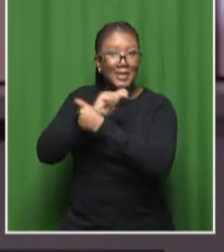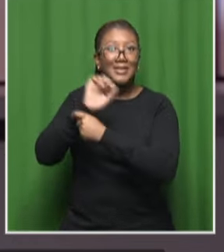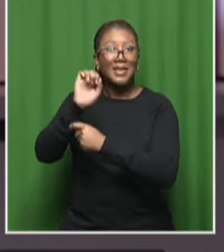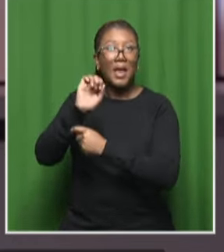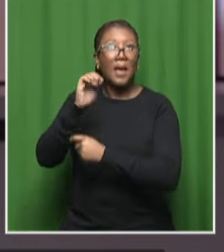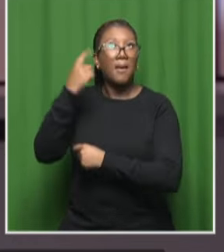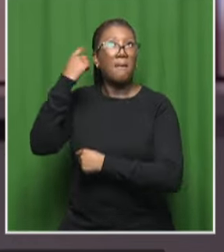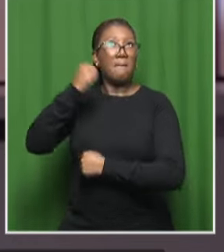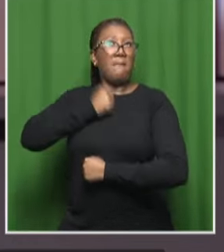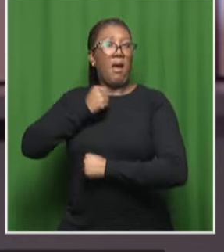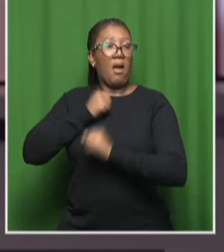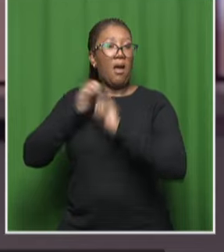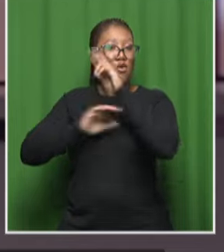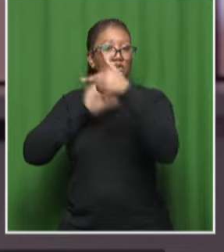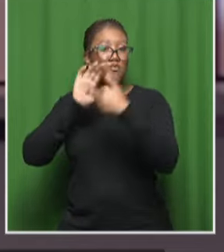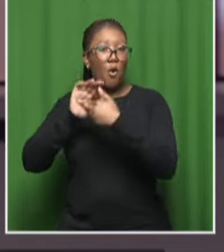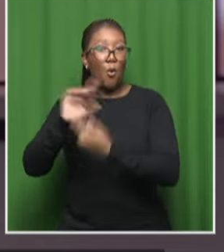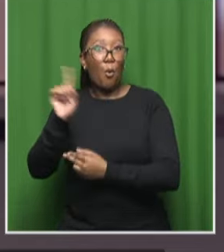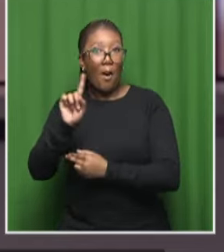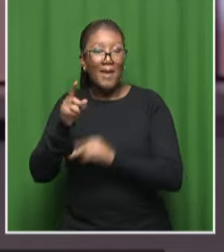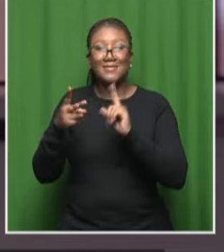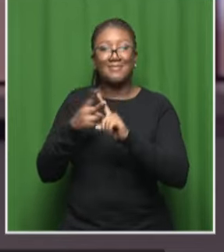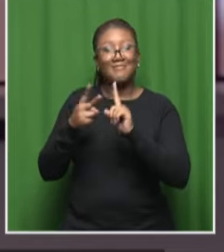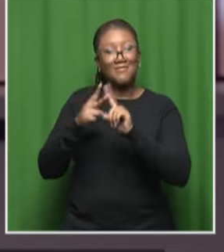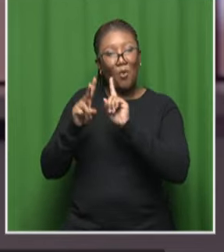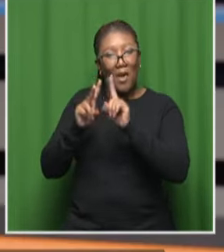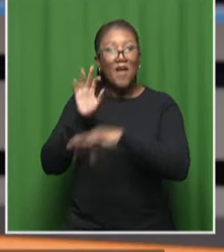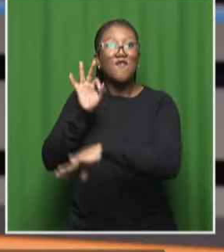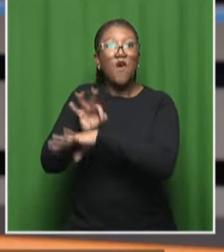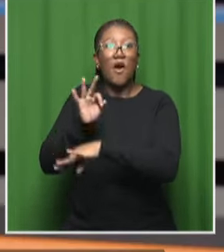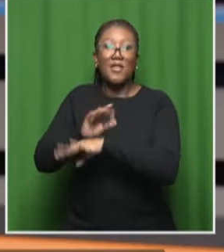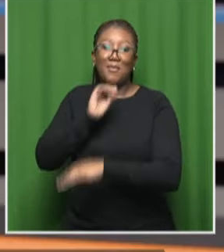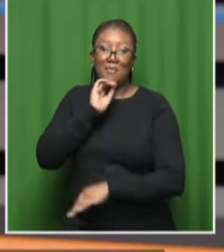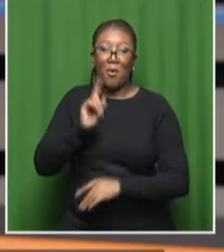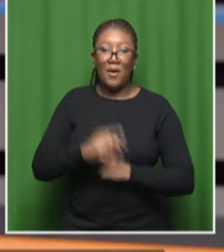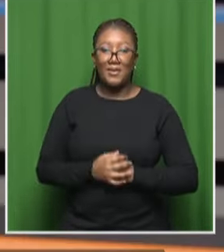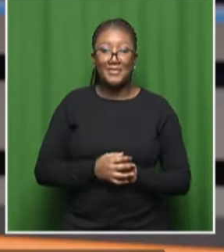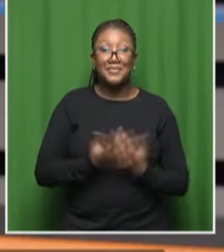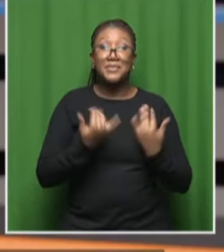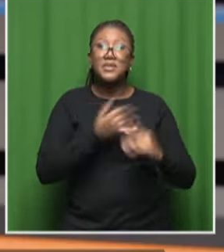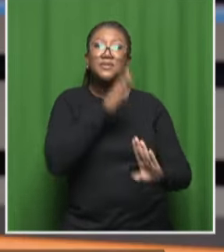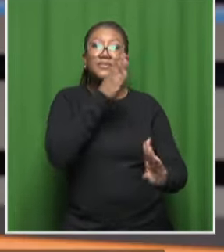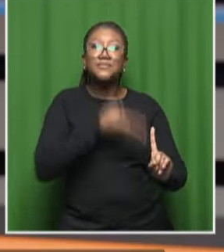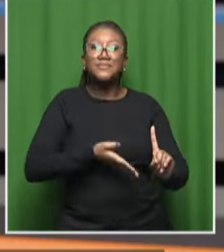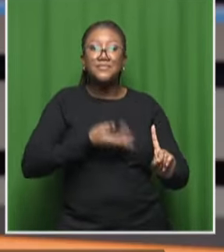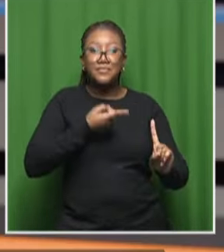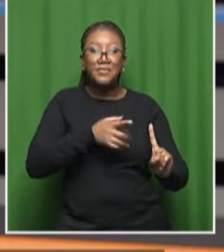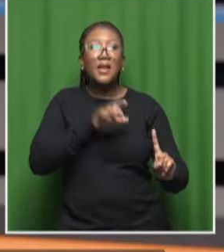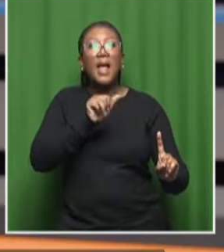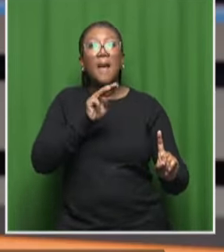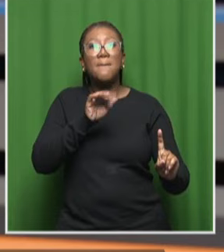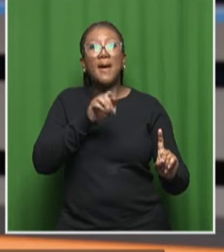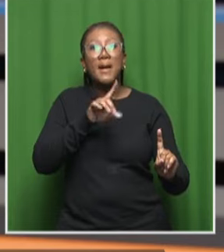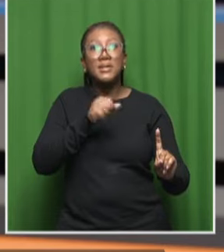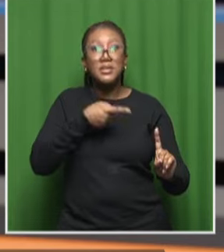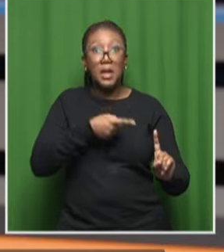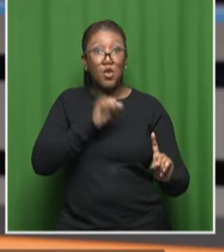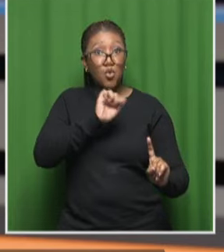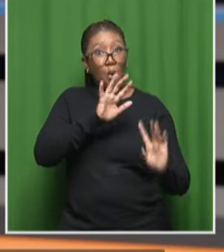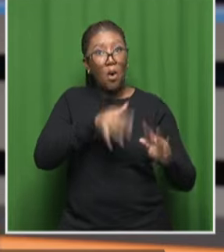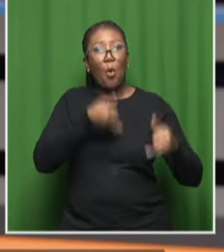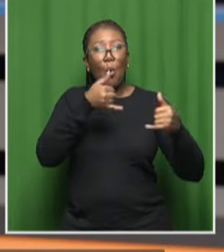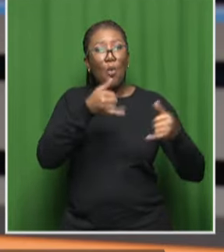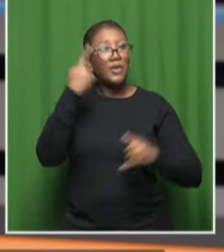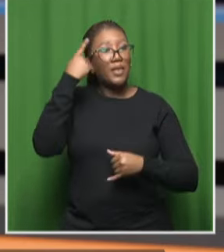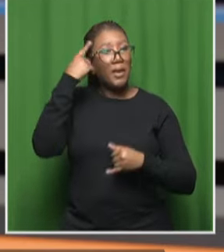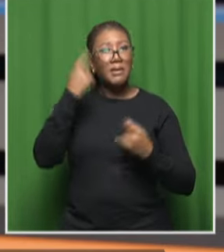and most importantly fatherhood okay now amanda how do you measure the success of these awards i